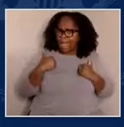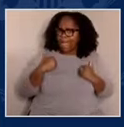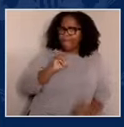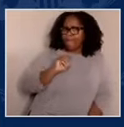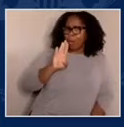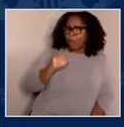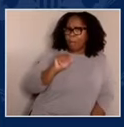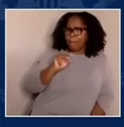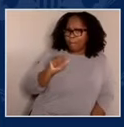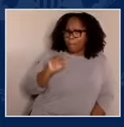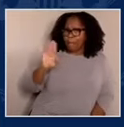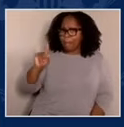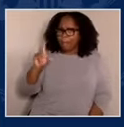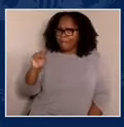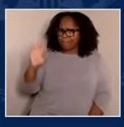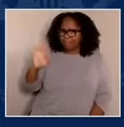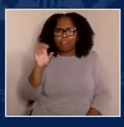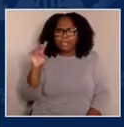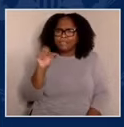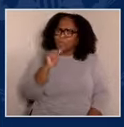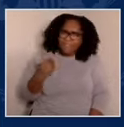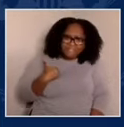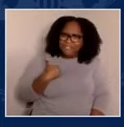build on it. And what was your third question?